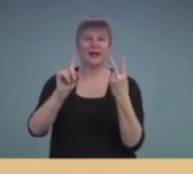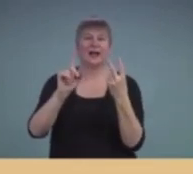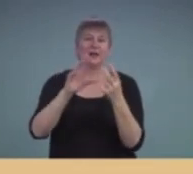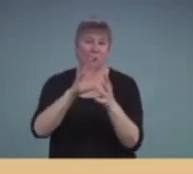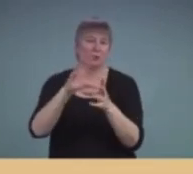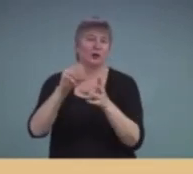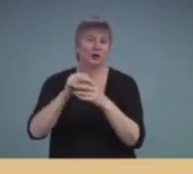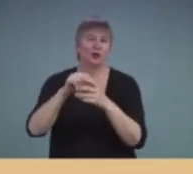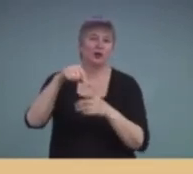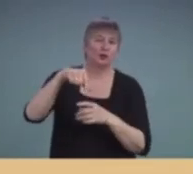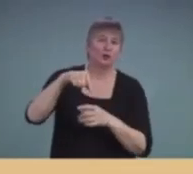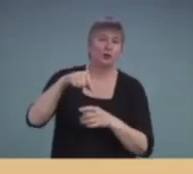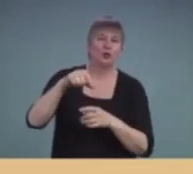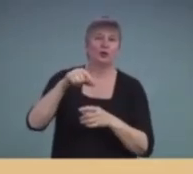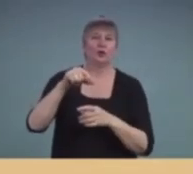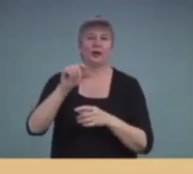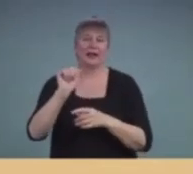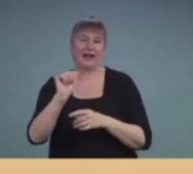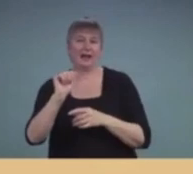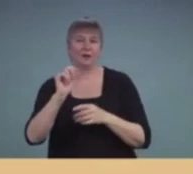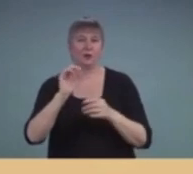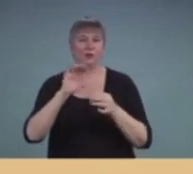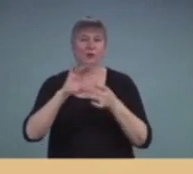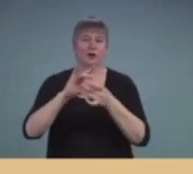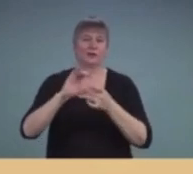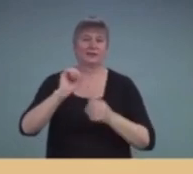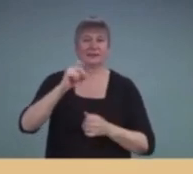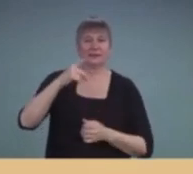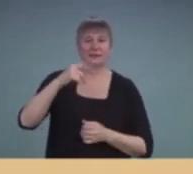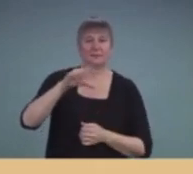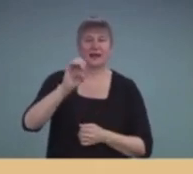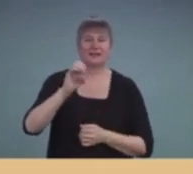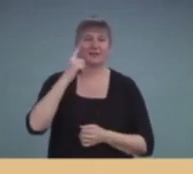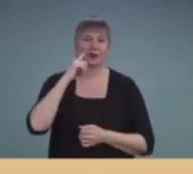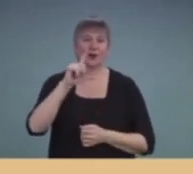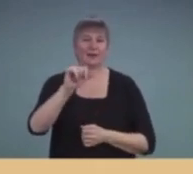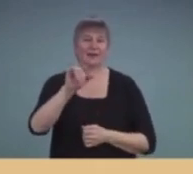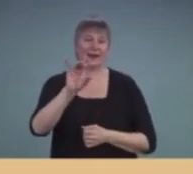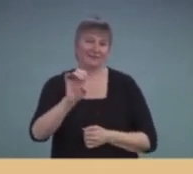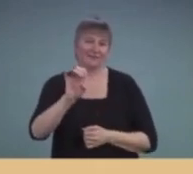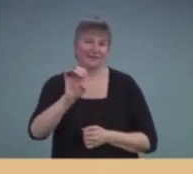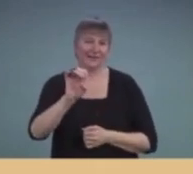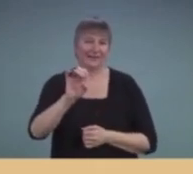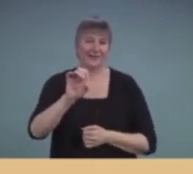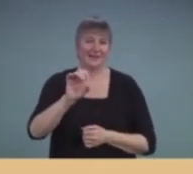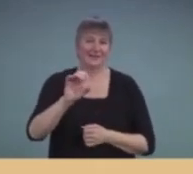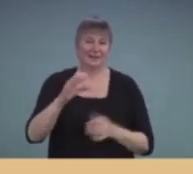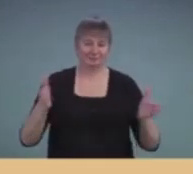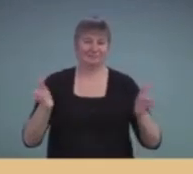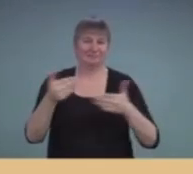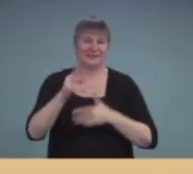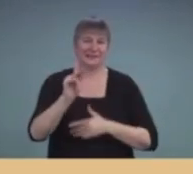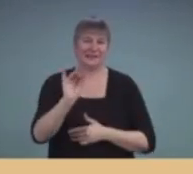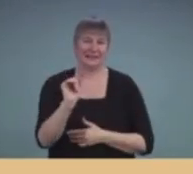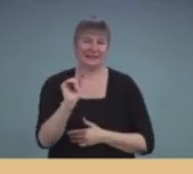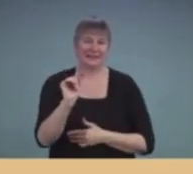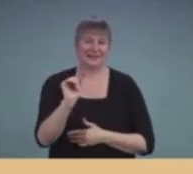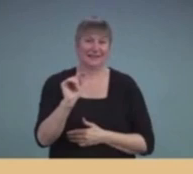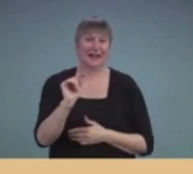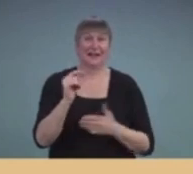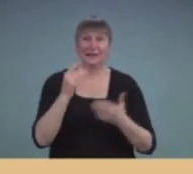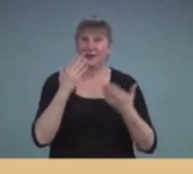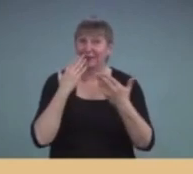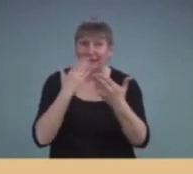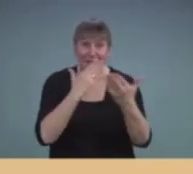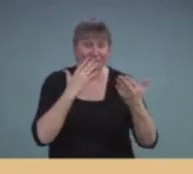&A with CID regarding SPICE and the SPICE for Life kit. So I appreciate